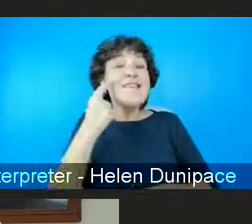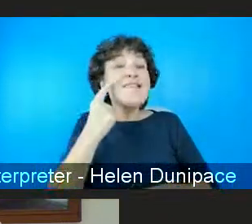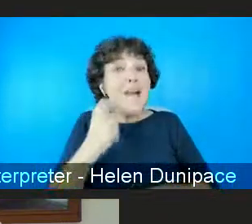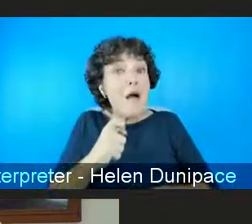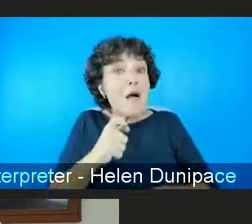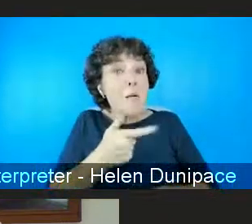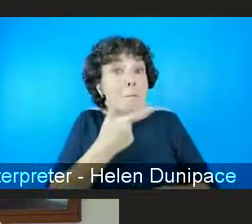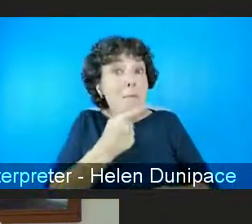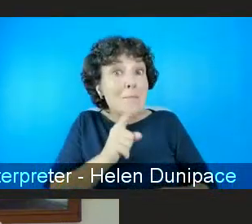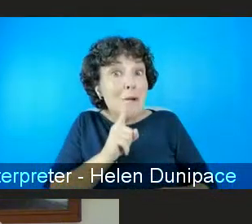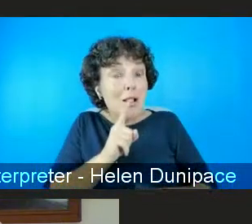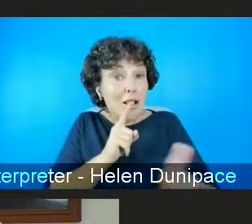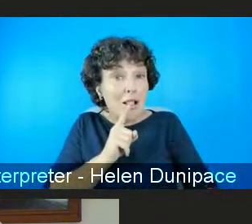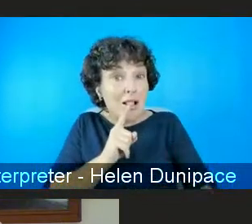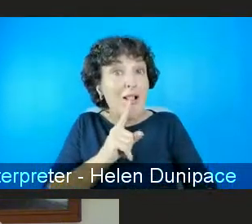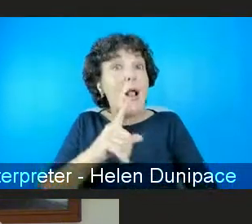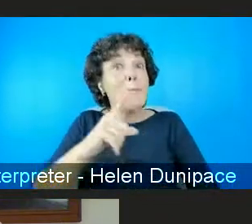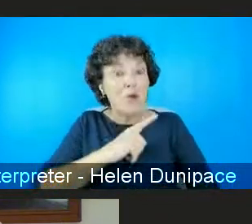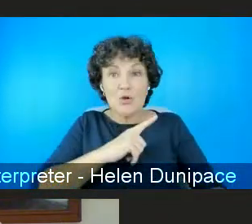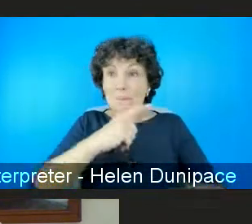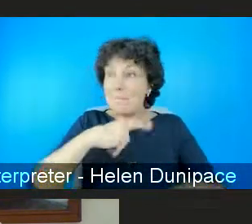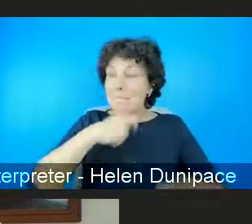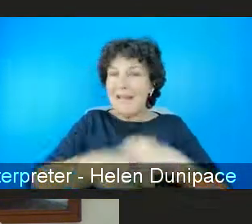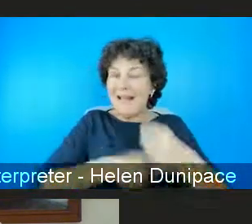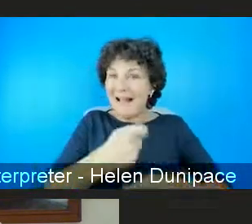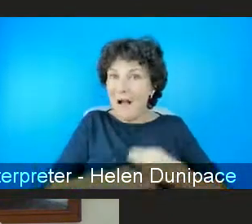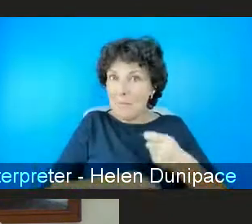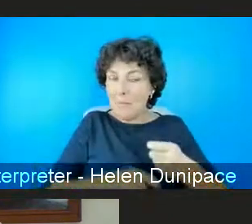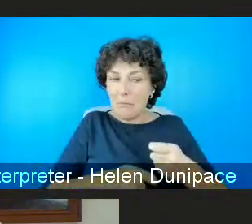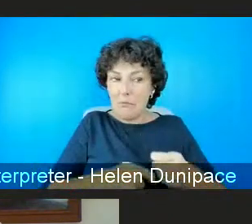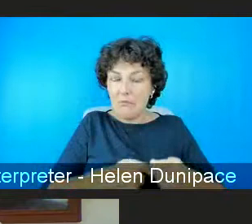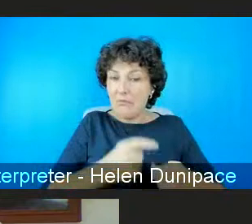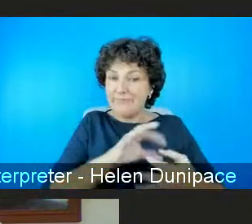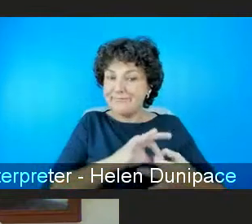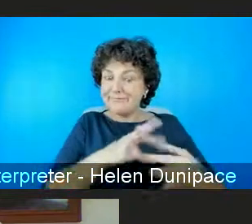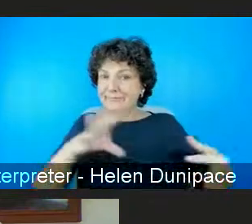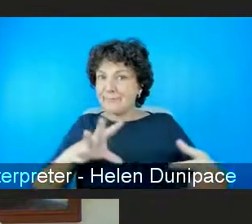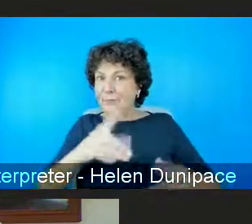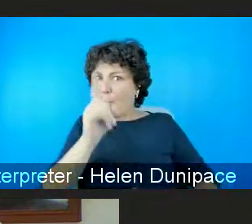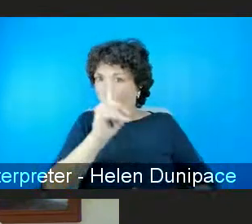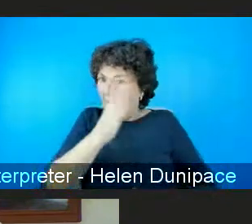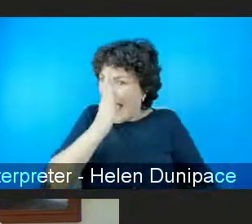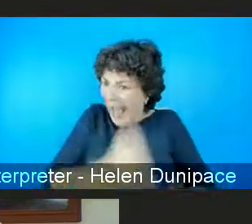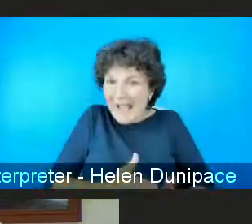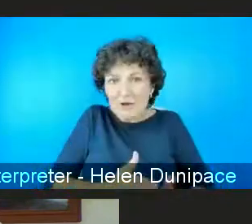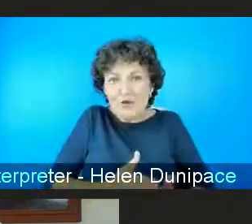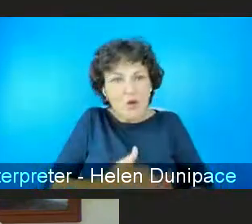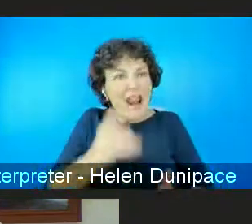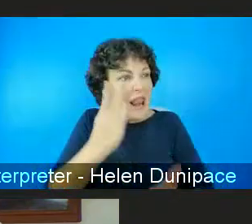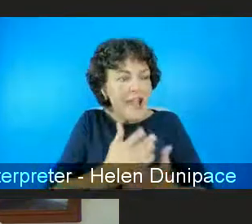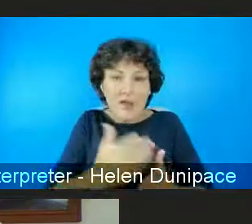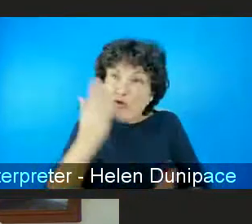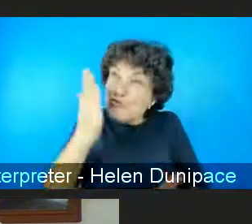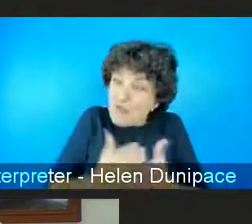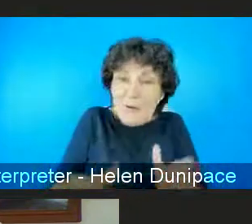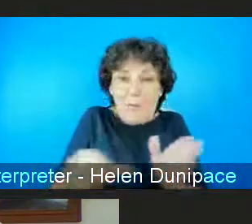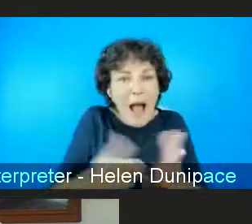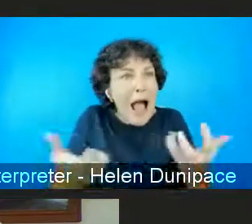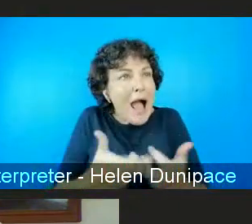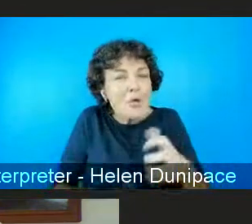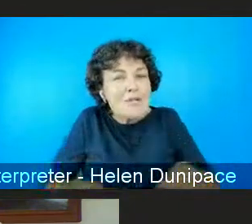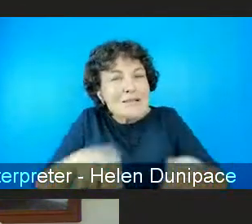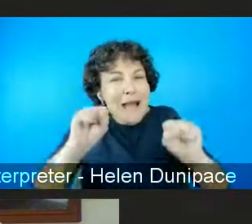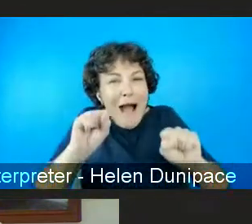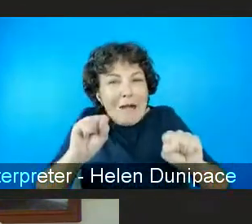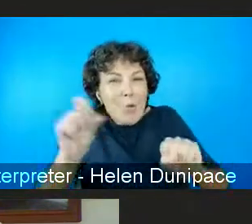looking at the jimmy savill case where one of the things i've noticed and increasingly is that as time has gone on and